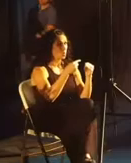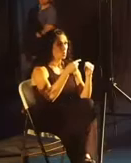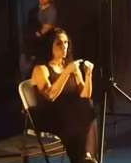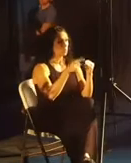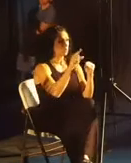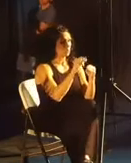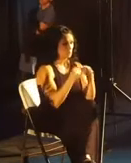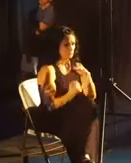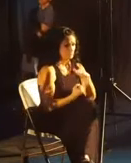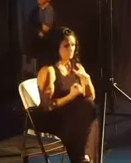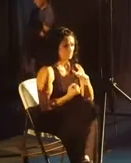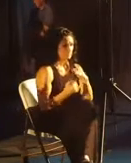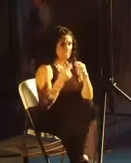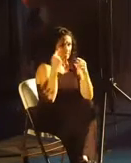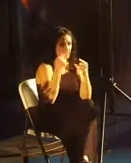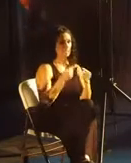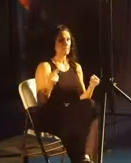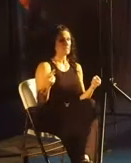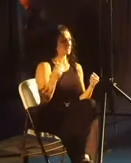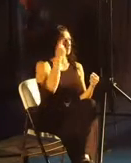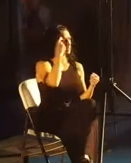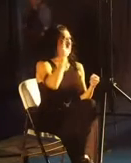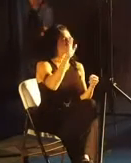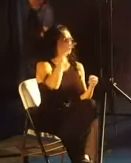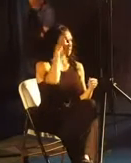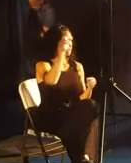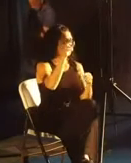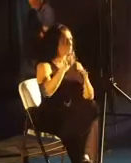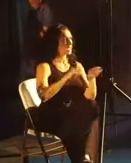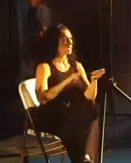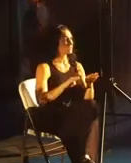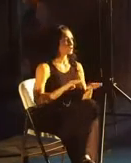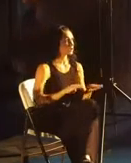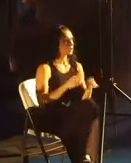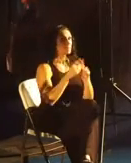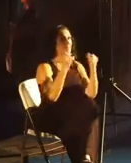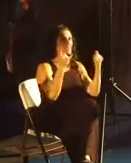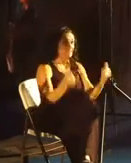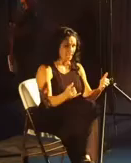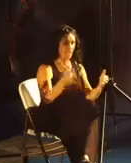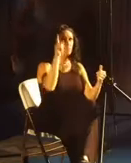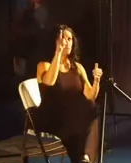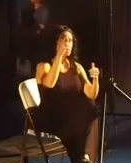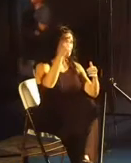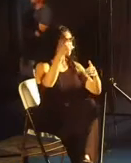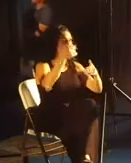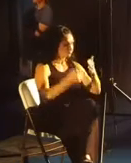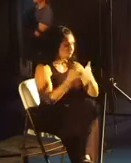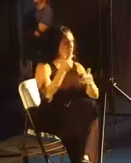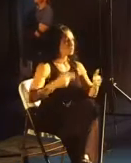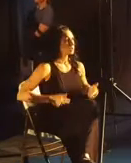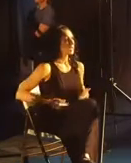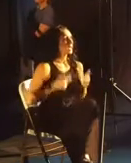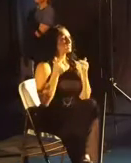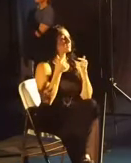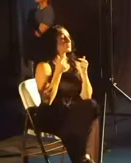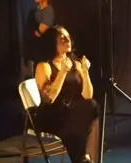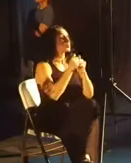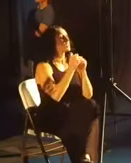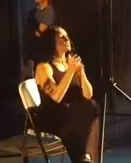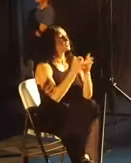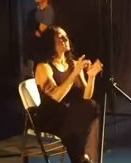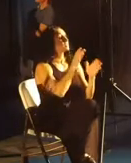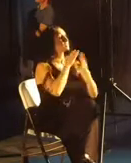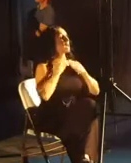from God and were enemies in your minds because of your evil behavior, but now he has reconciled you by Christ's physical body through